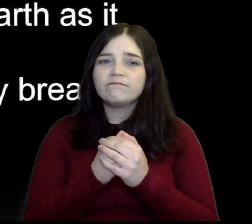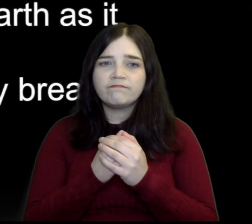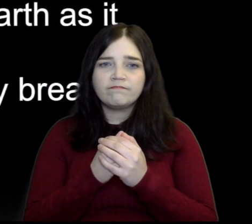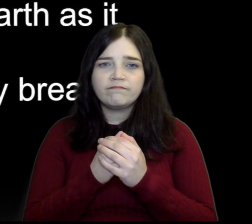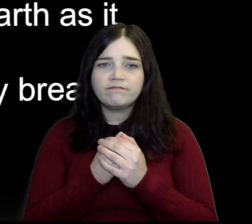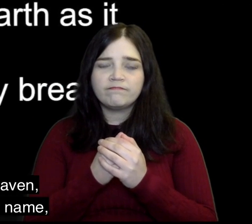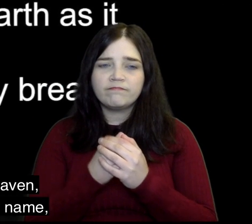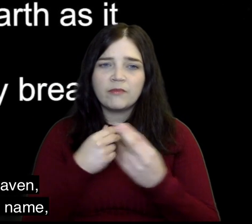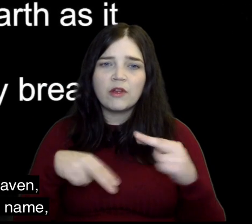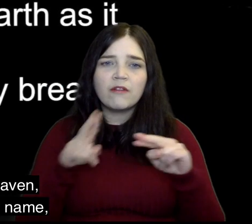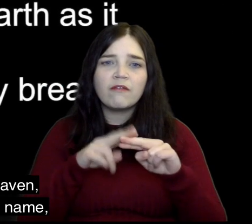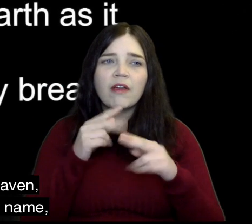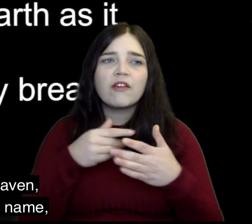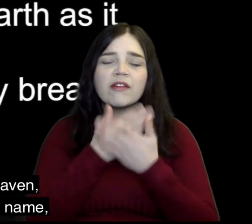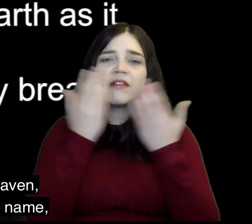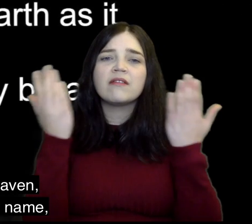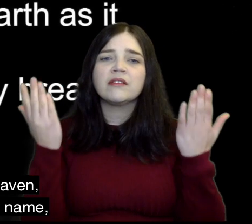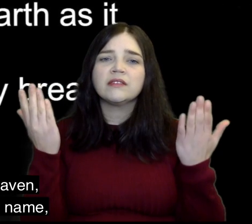to you